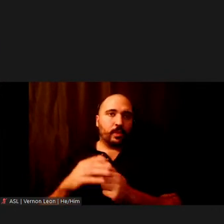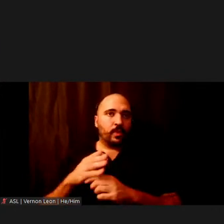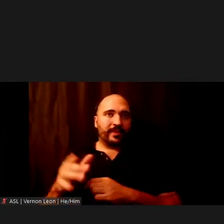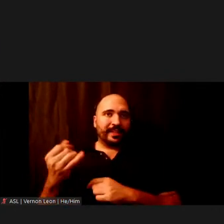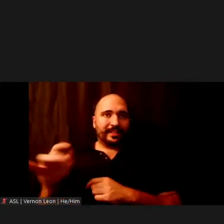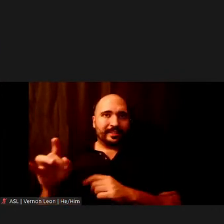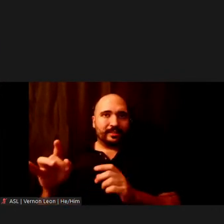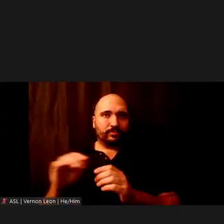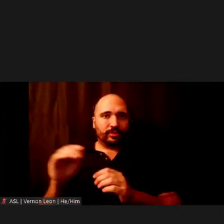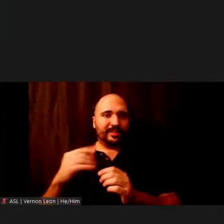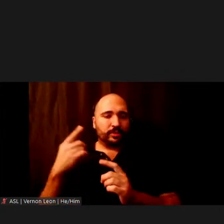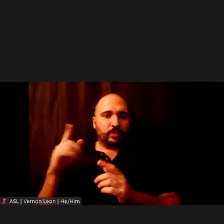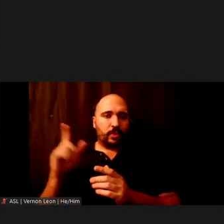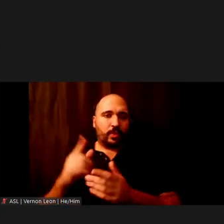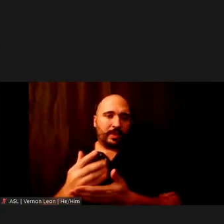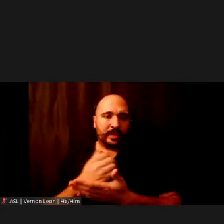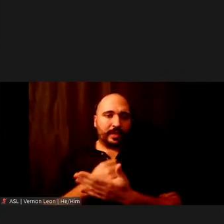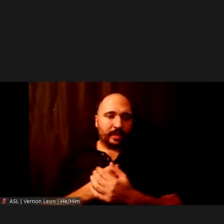to be low income.